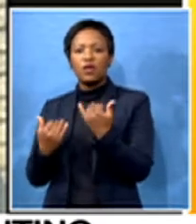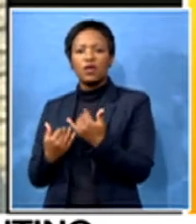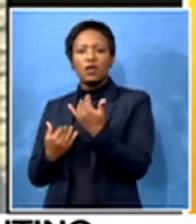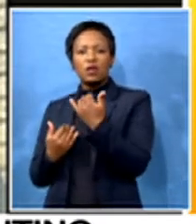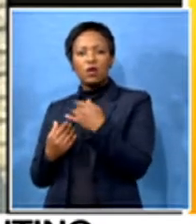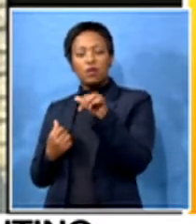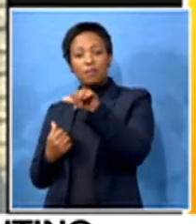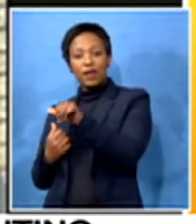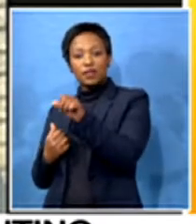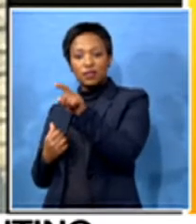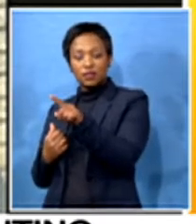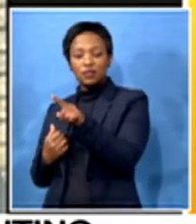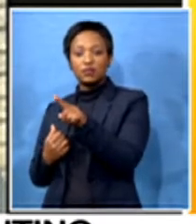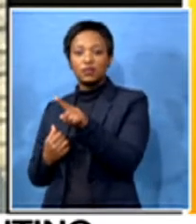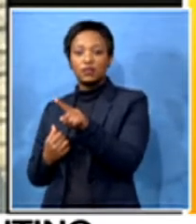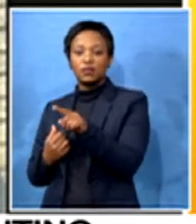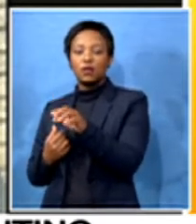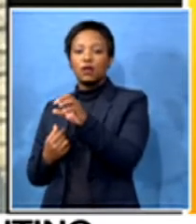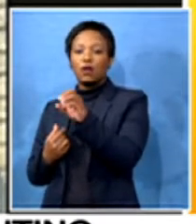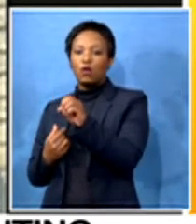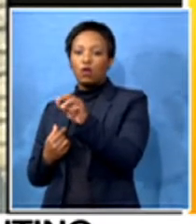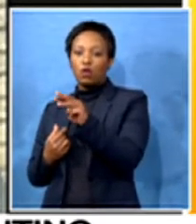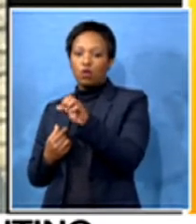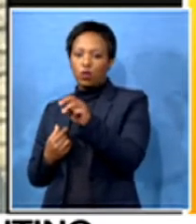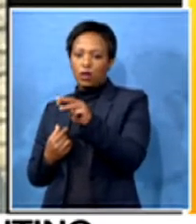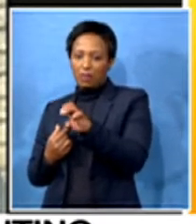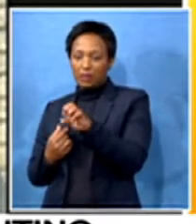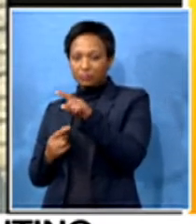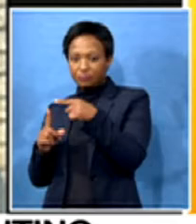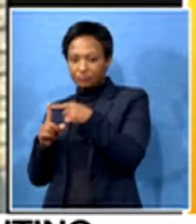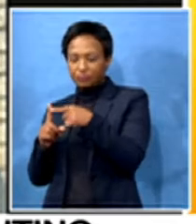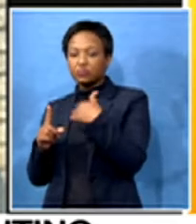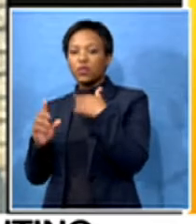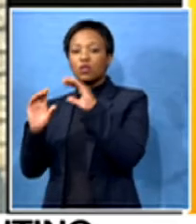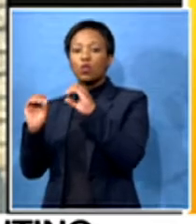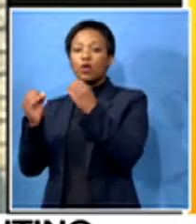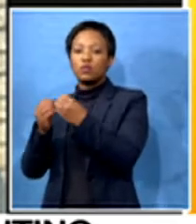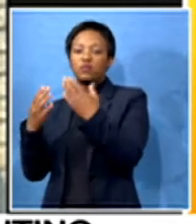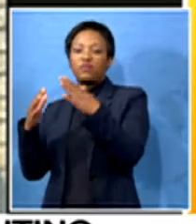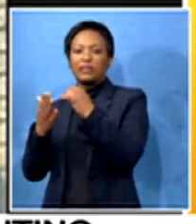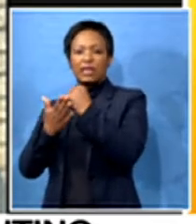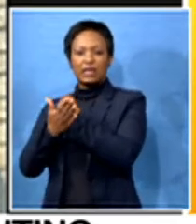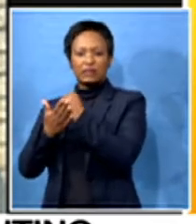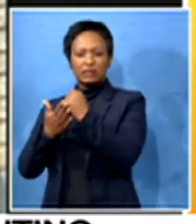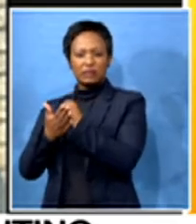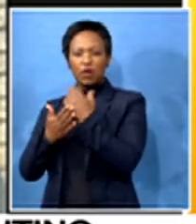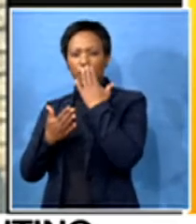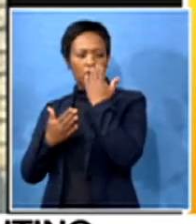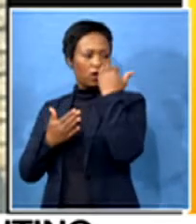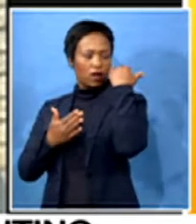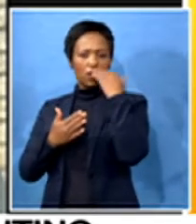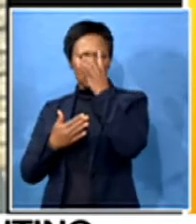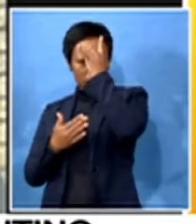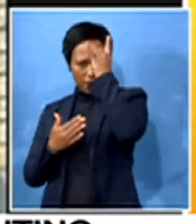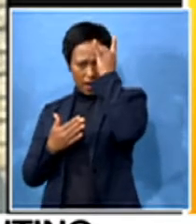just come back to you, Oluyemi. Your organization, this was only registered last March. But between